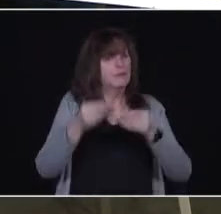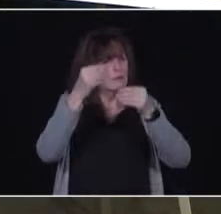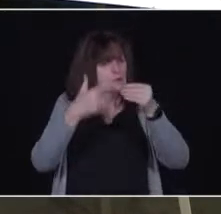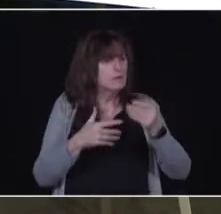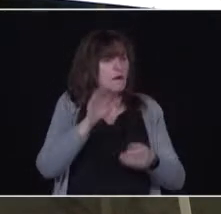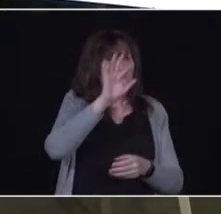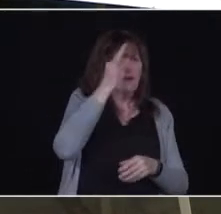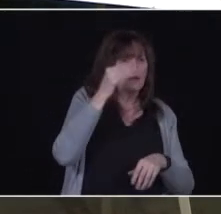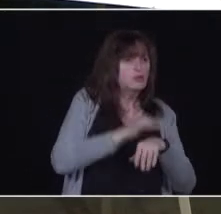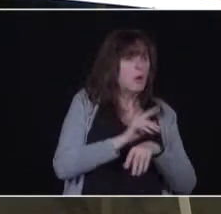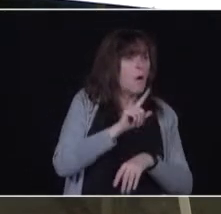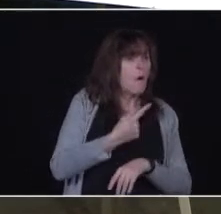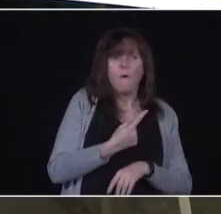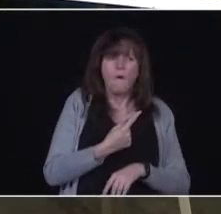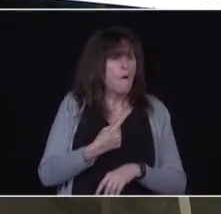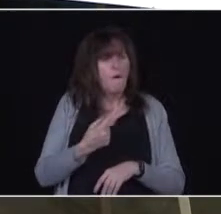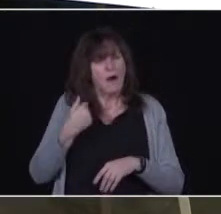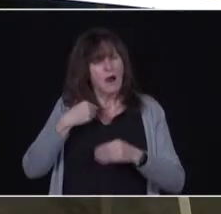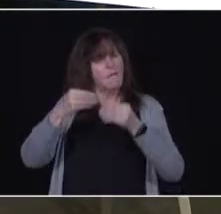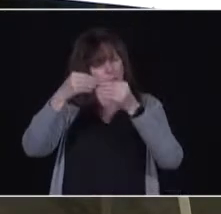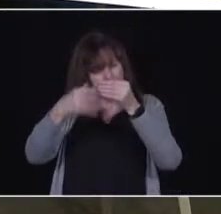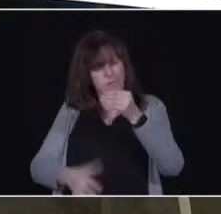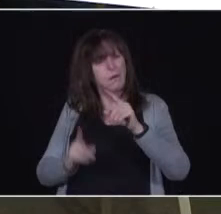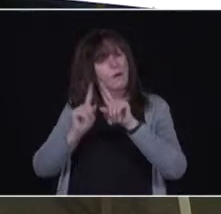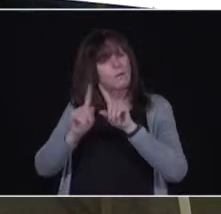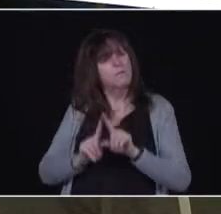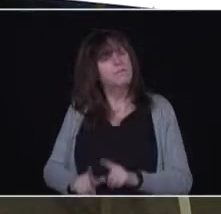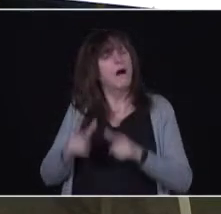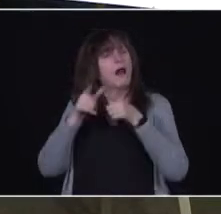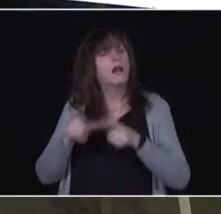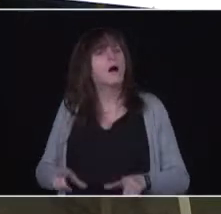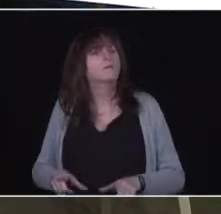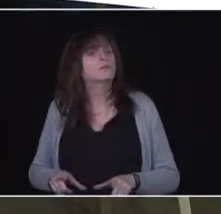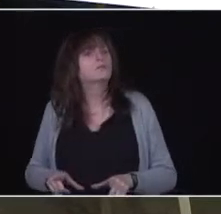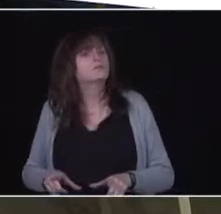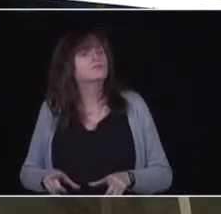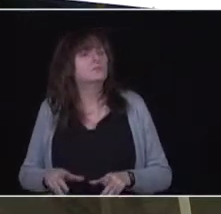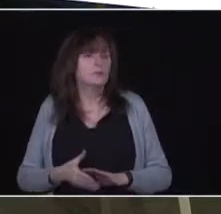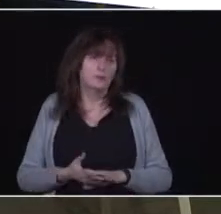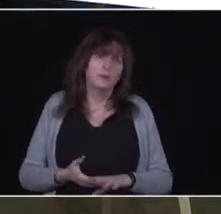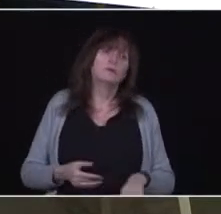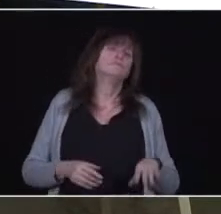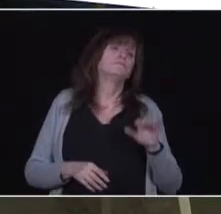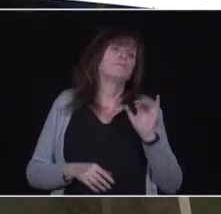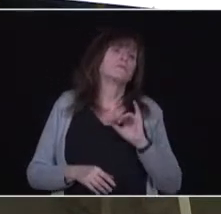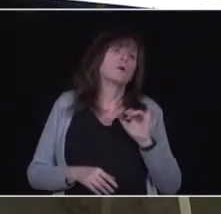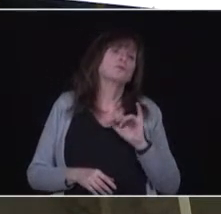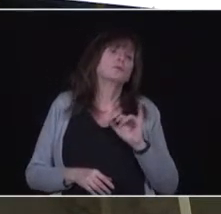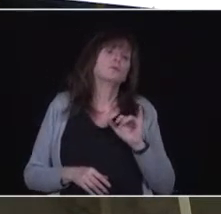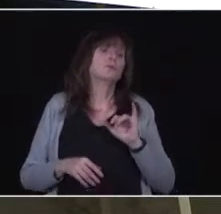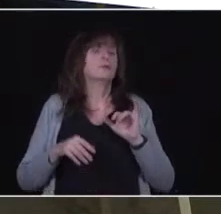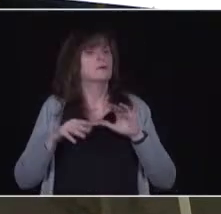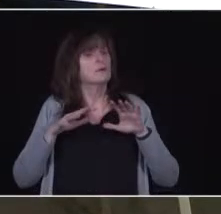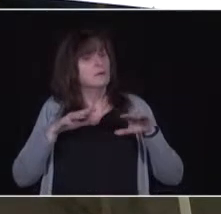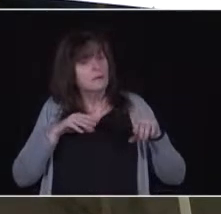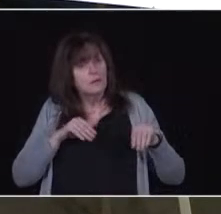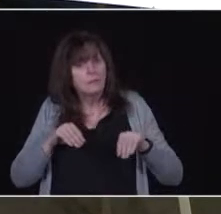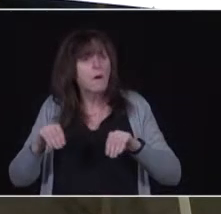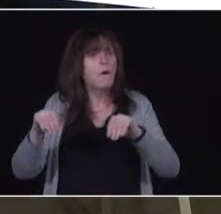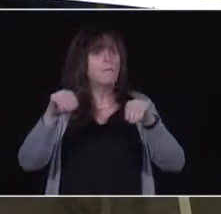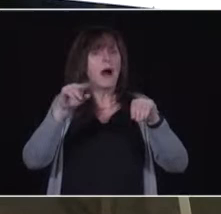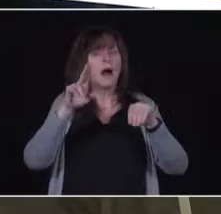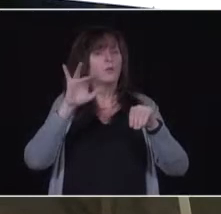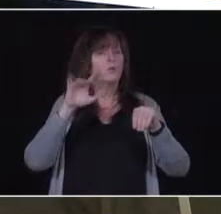So that's an incredibly important part of it. Secondly, we'll bring mobile vaccination clinics to many of those communities so that